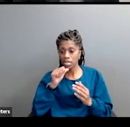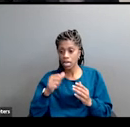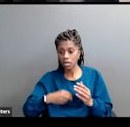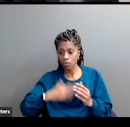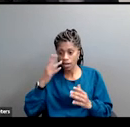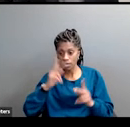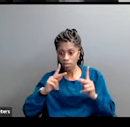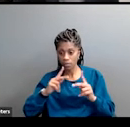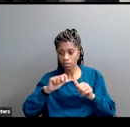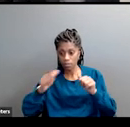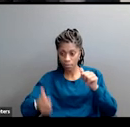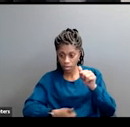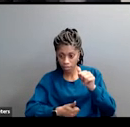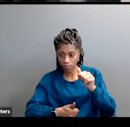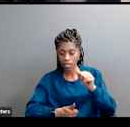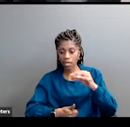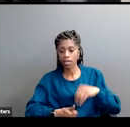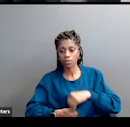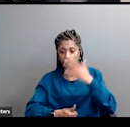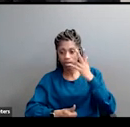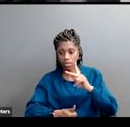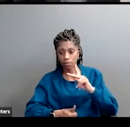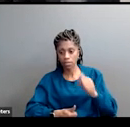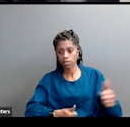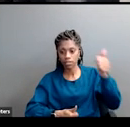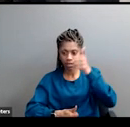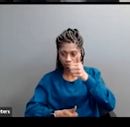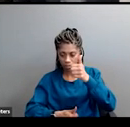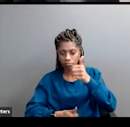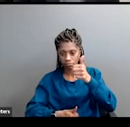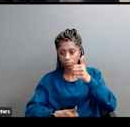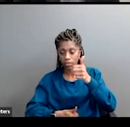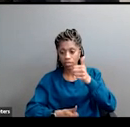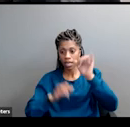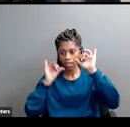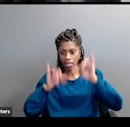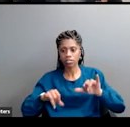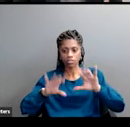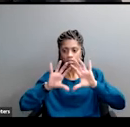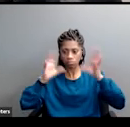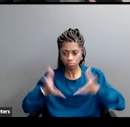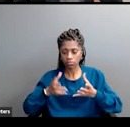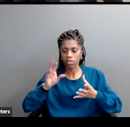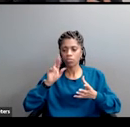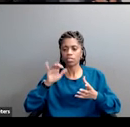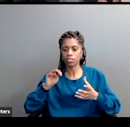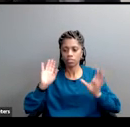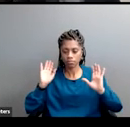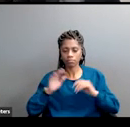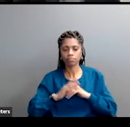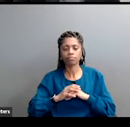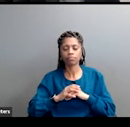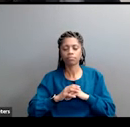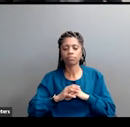want to move from there to say, what does this suggest about our theory of social change, social